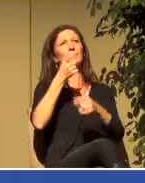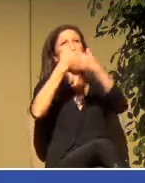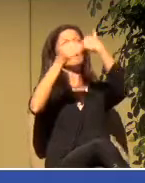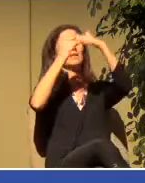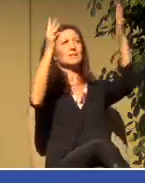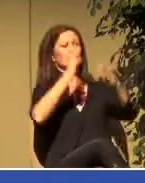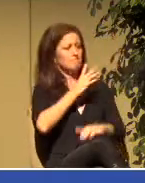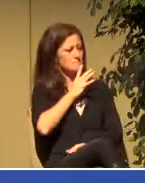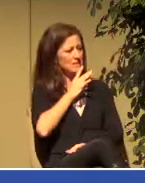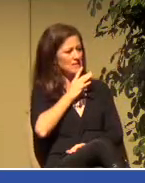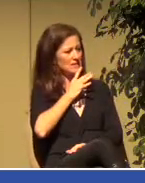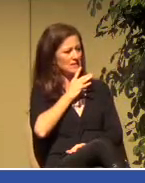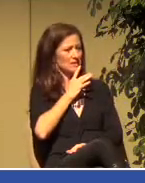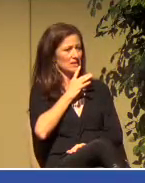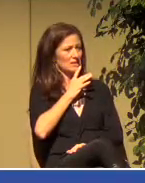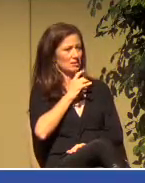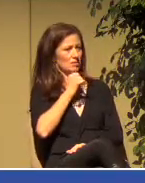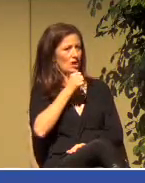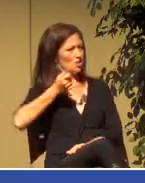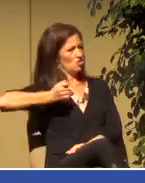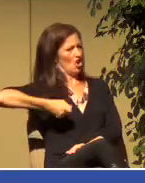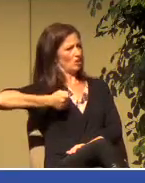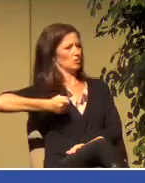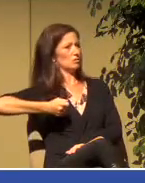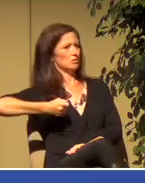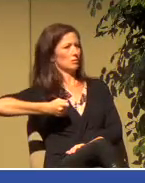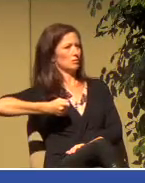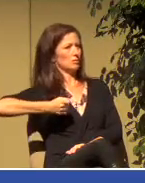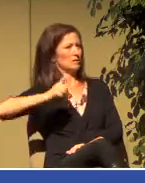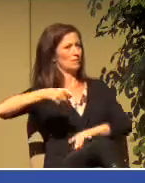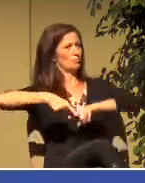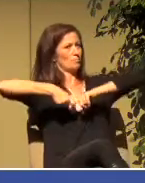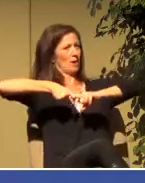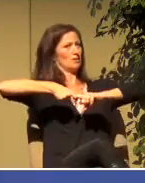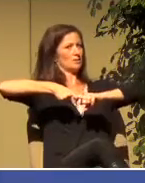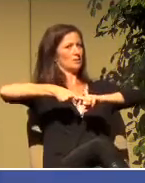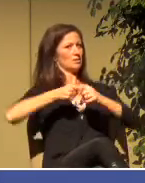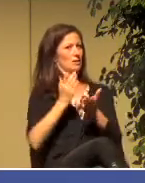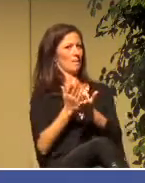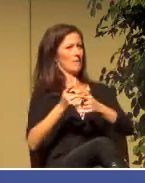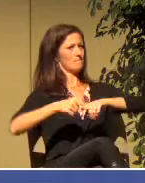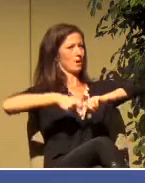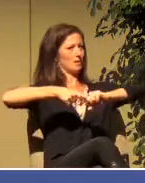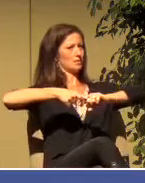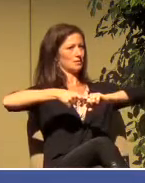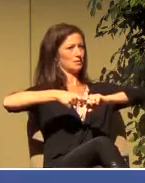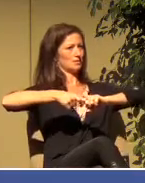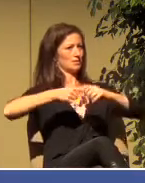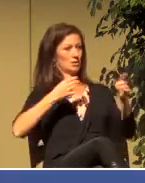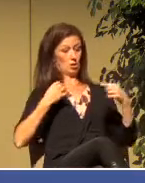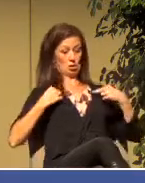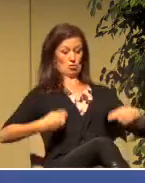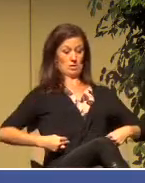I think we need to stop and pause. It's a mistake that we often make as humans.